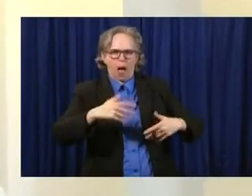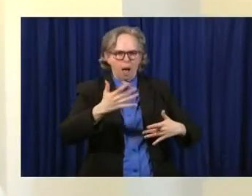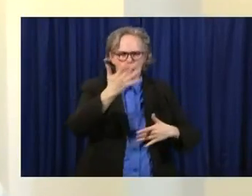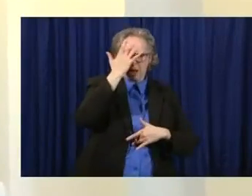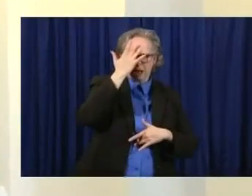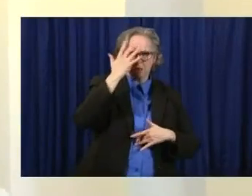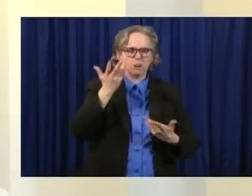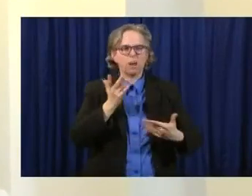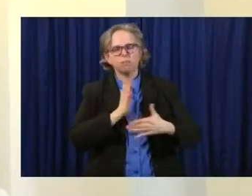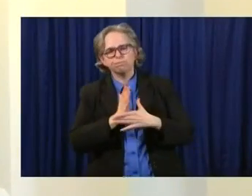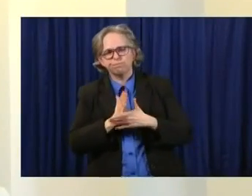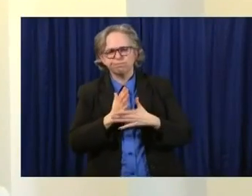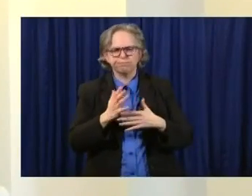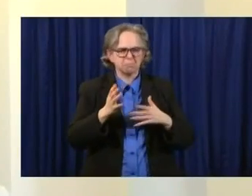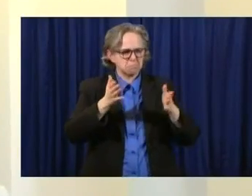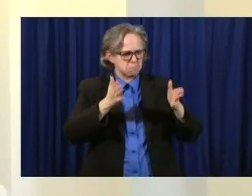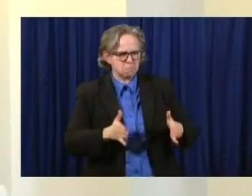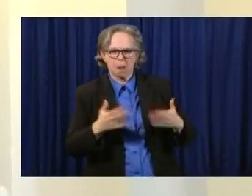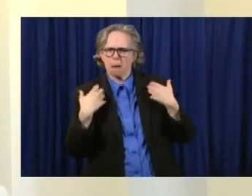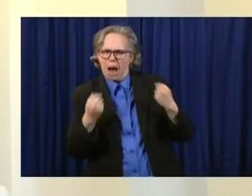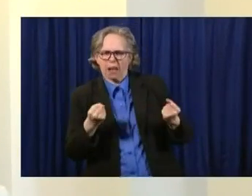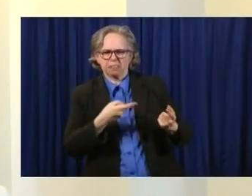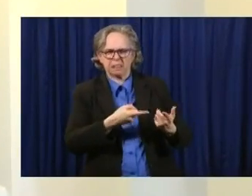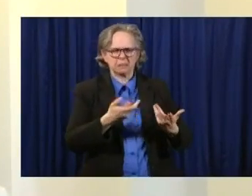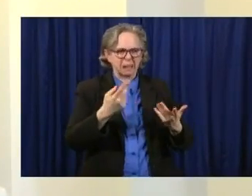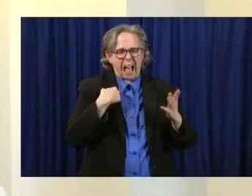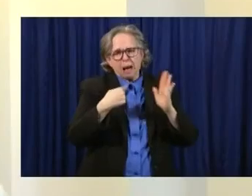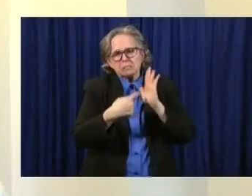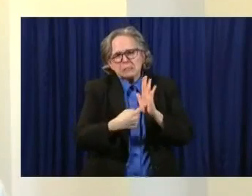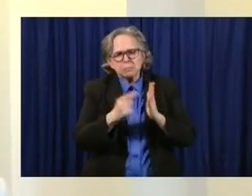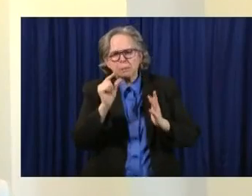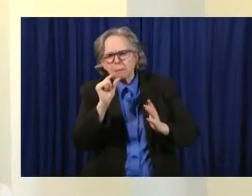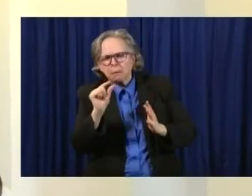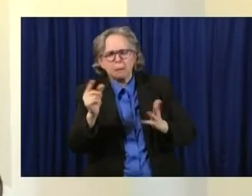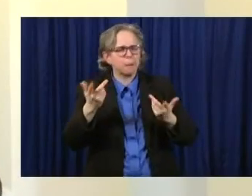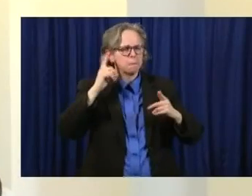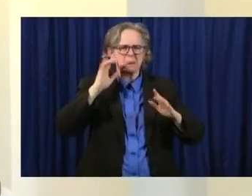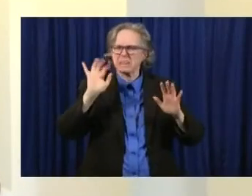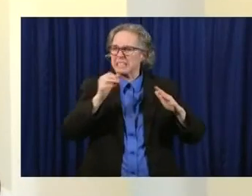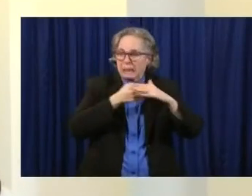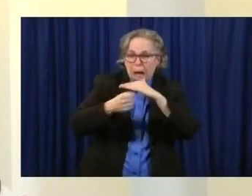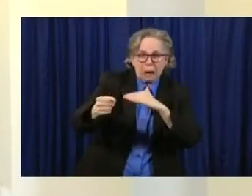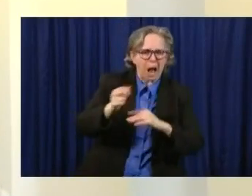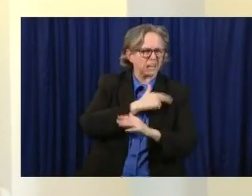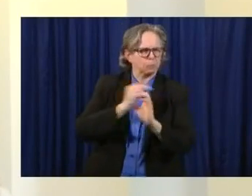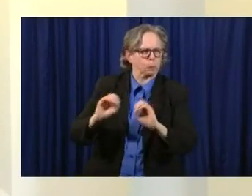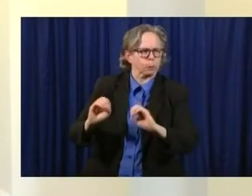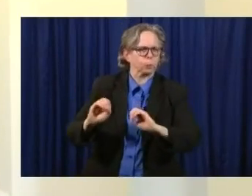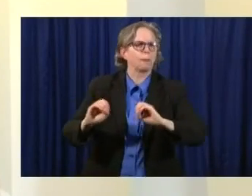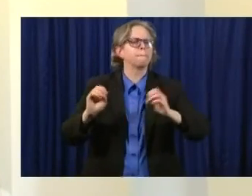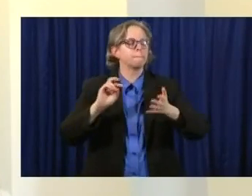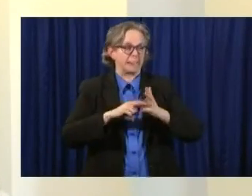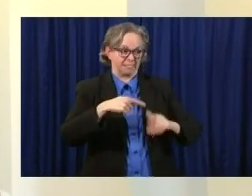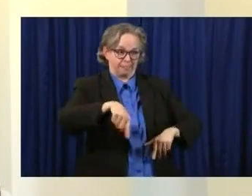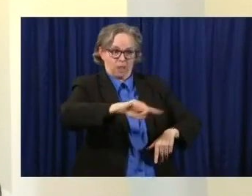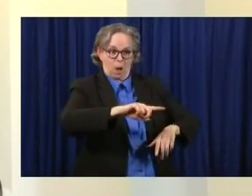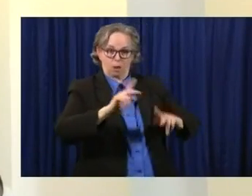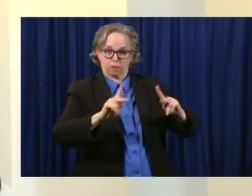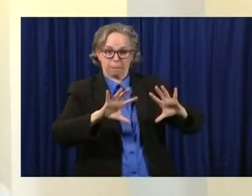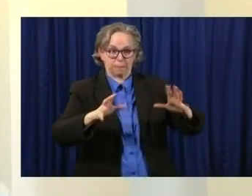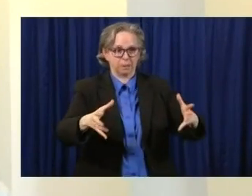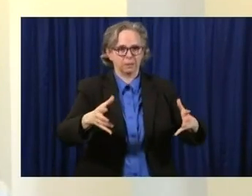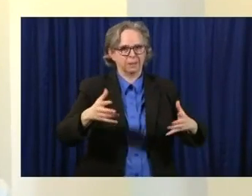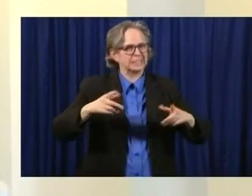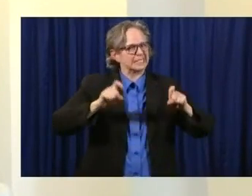individual who might be having symptoms but doesn't need hospitalized. And that testing we really don't have enough for yet.